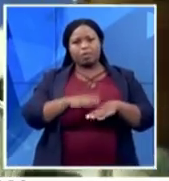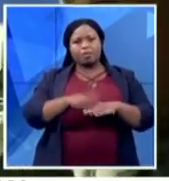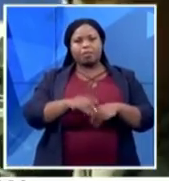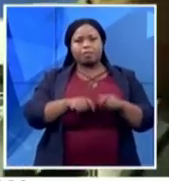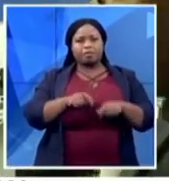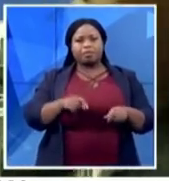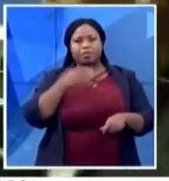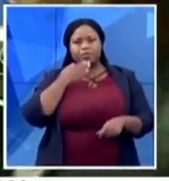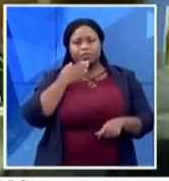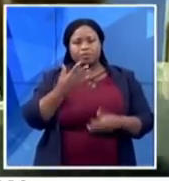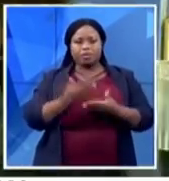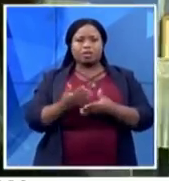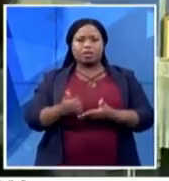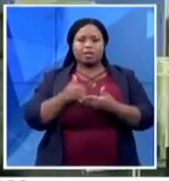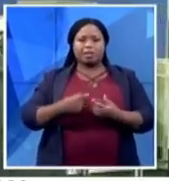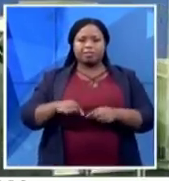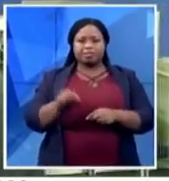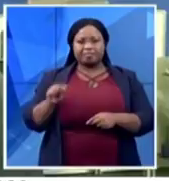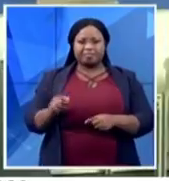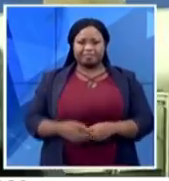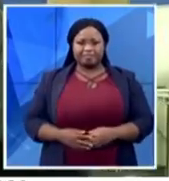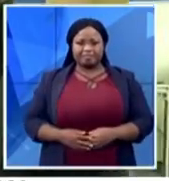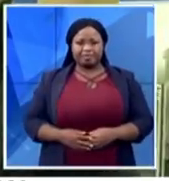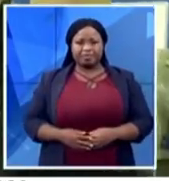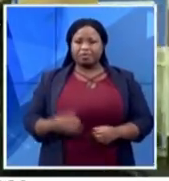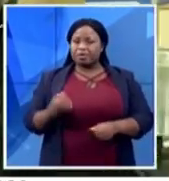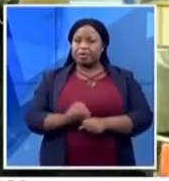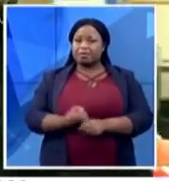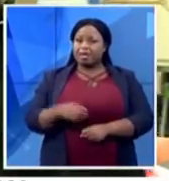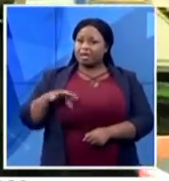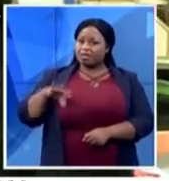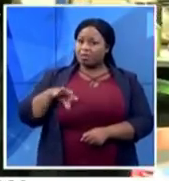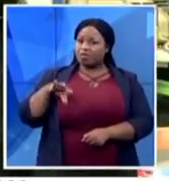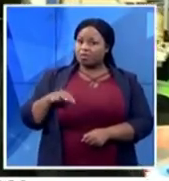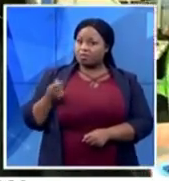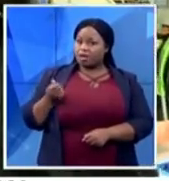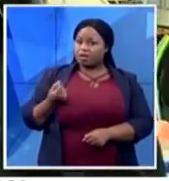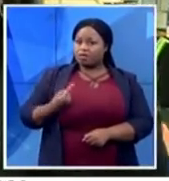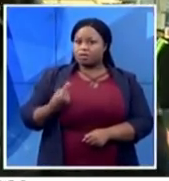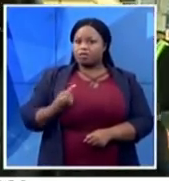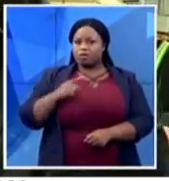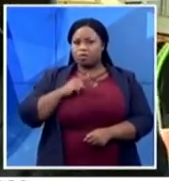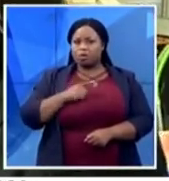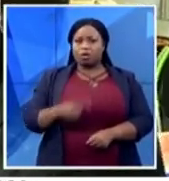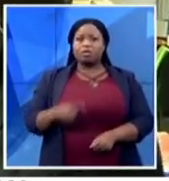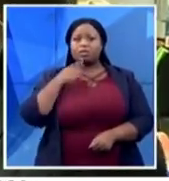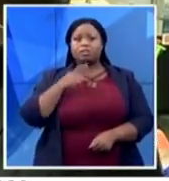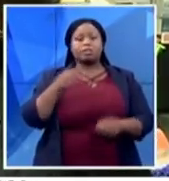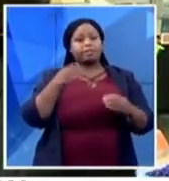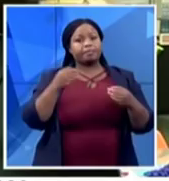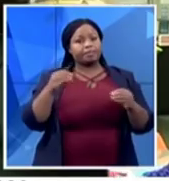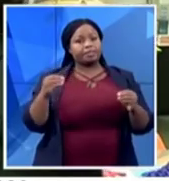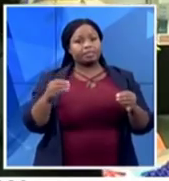And this is not a profitable venture for yourselves because of course, there is the call that businesses or any innovators shouldn't be